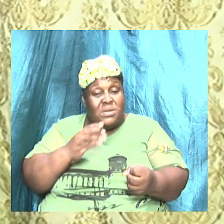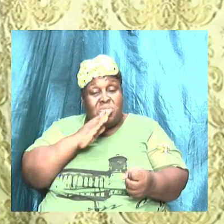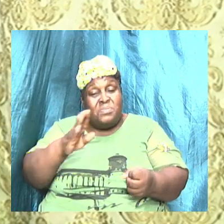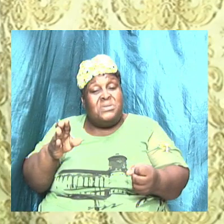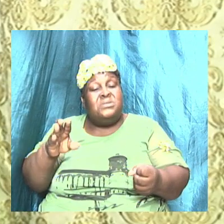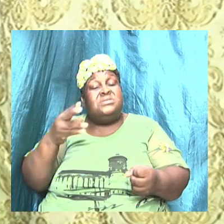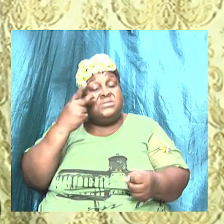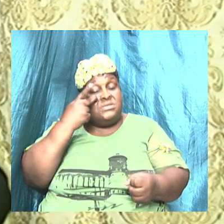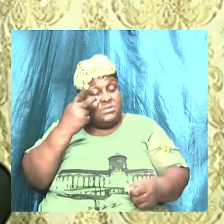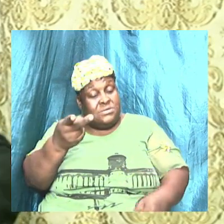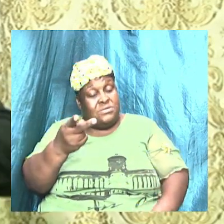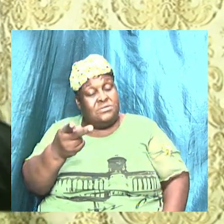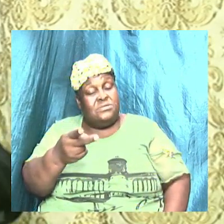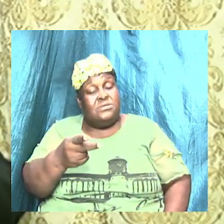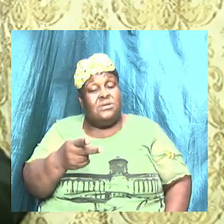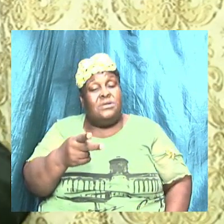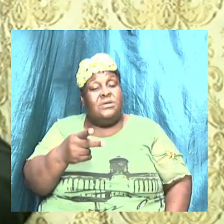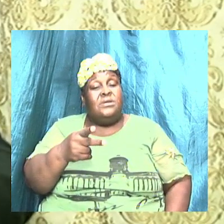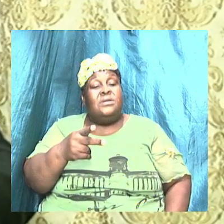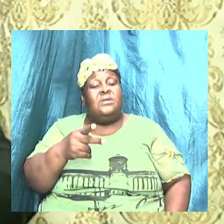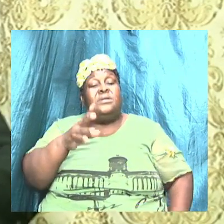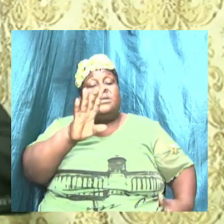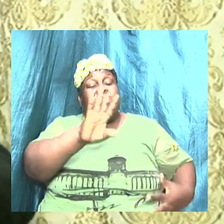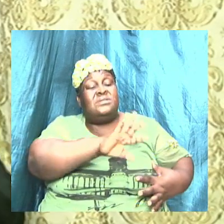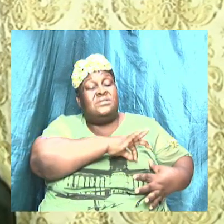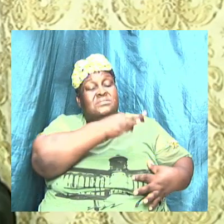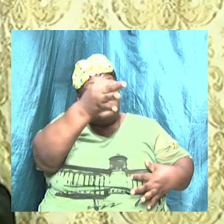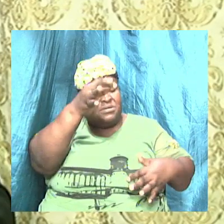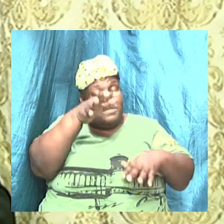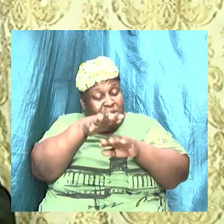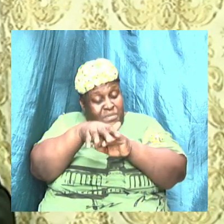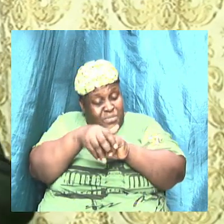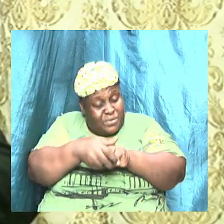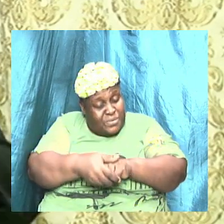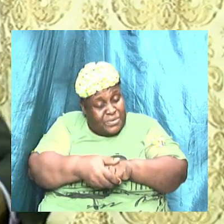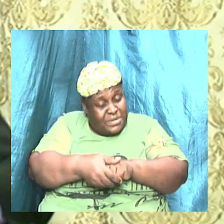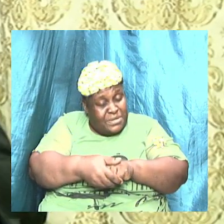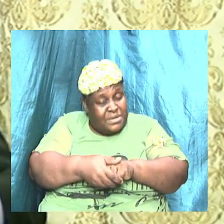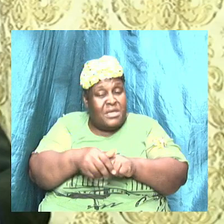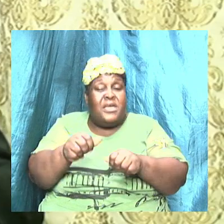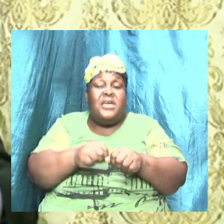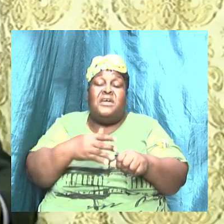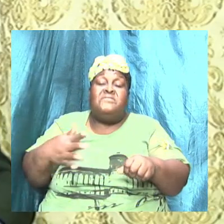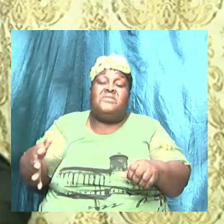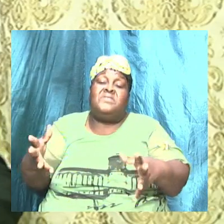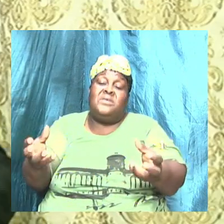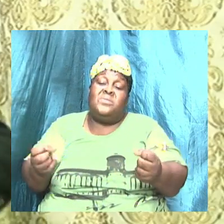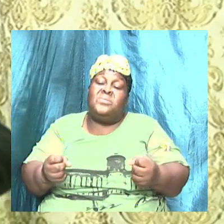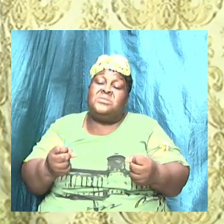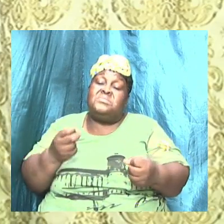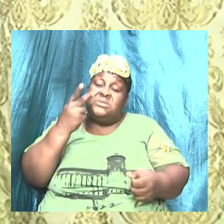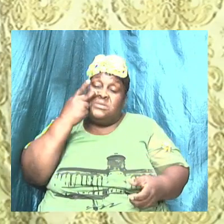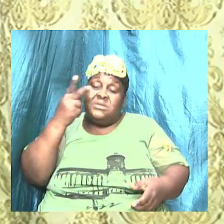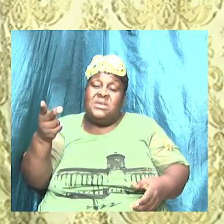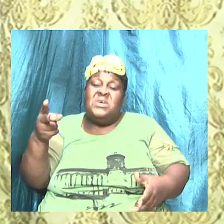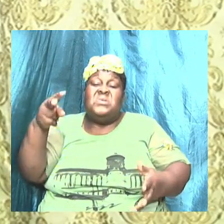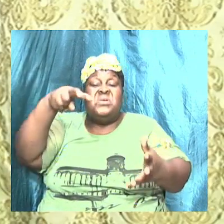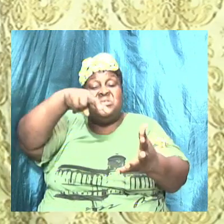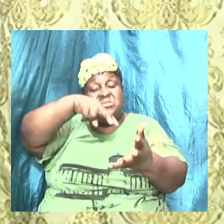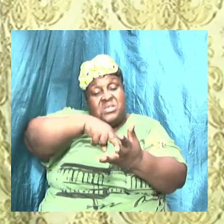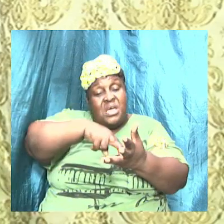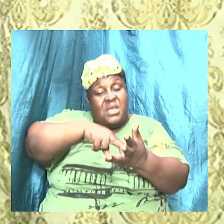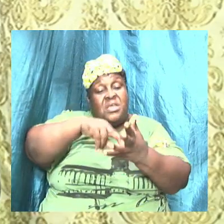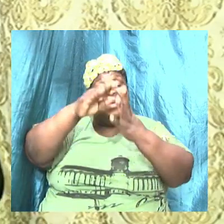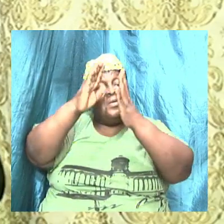know Spirit Of The Pharisees Everything They do They want To be seen They standing Up They want To